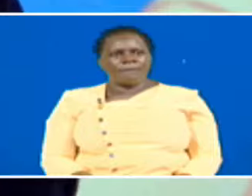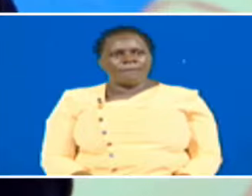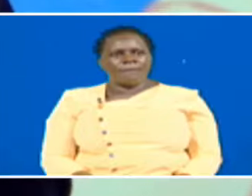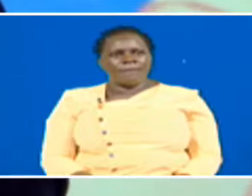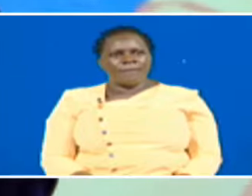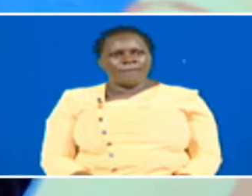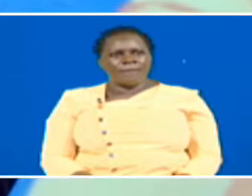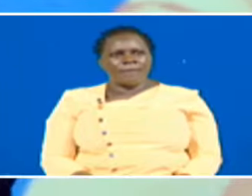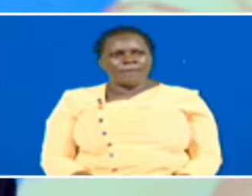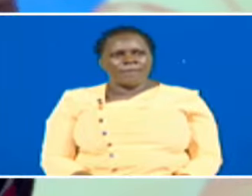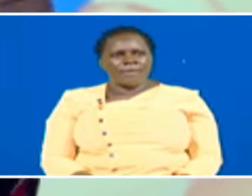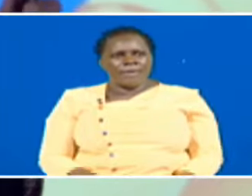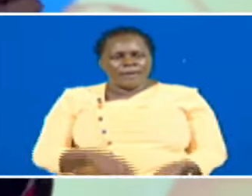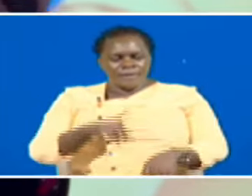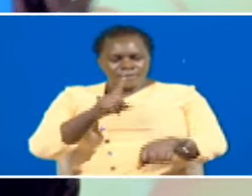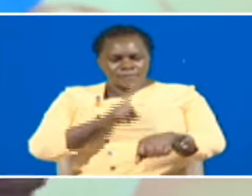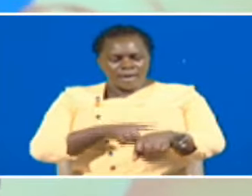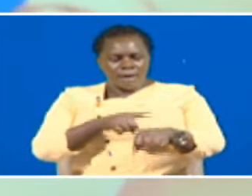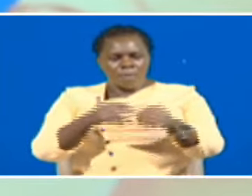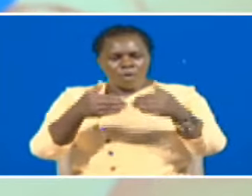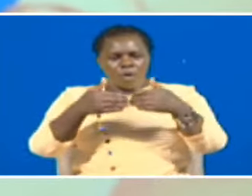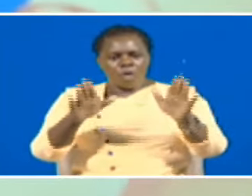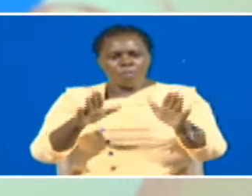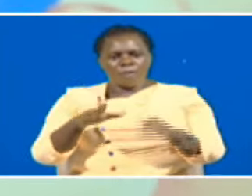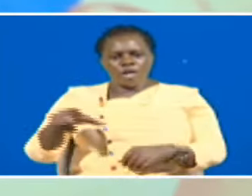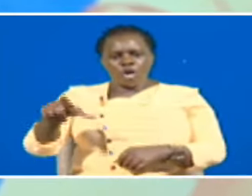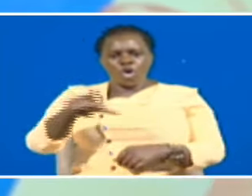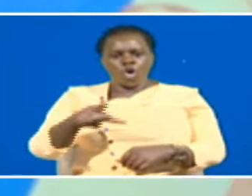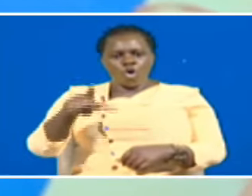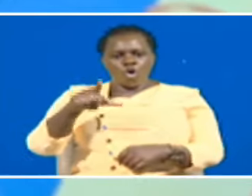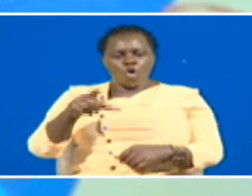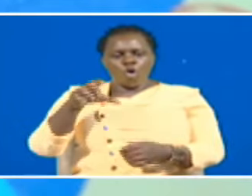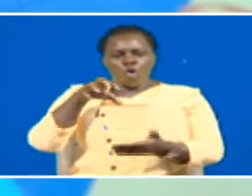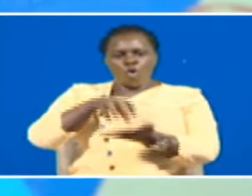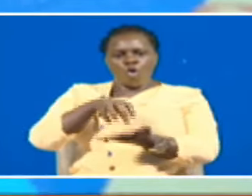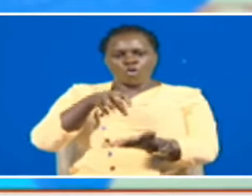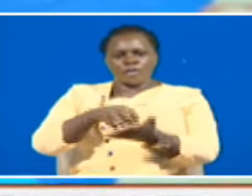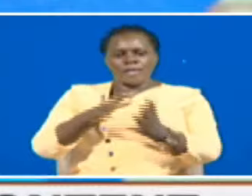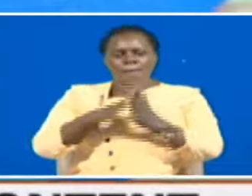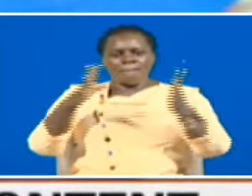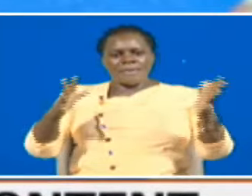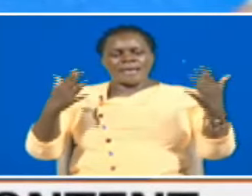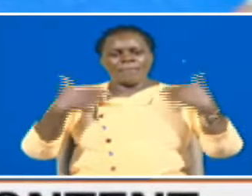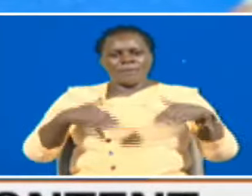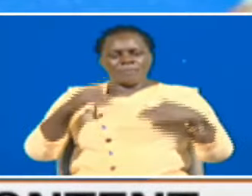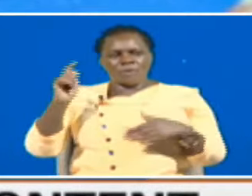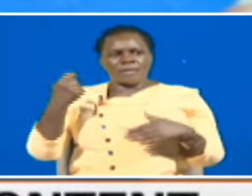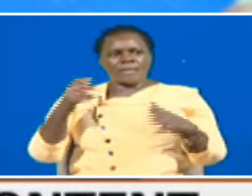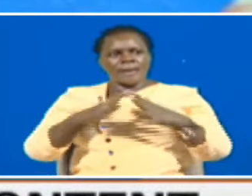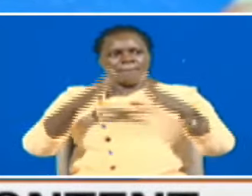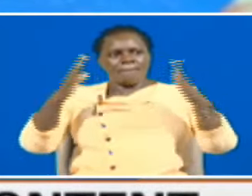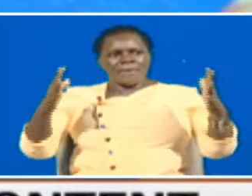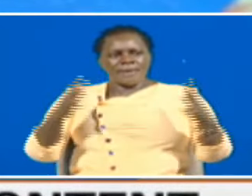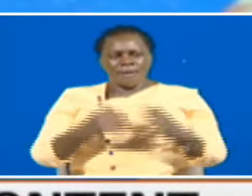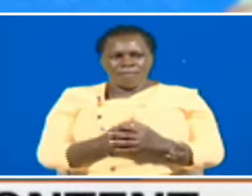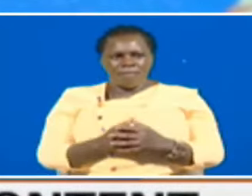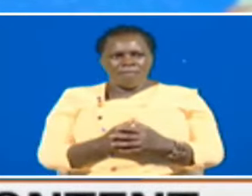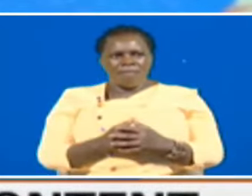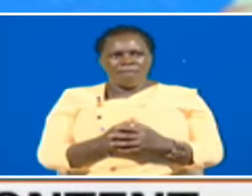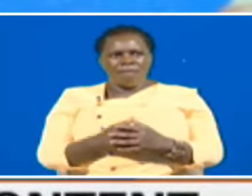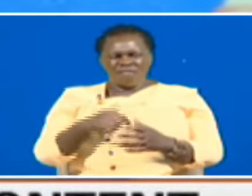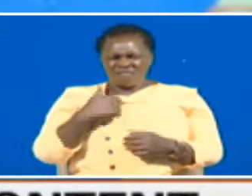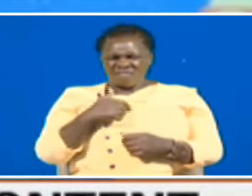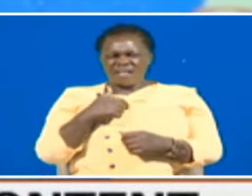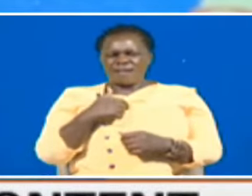plan was to open up local contents to bigger audiences in Kenya much larger audiences because we